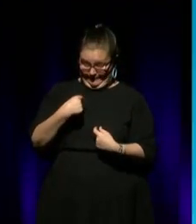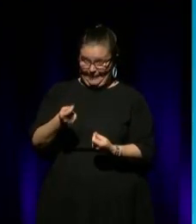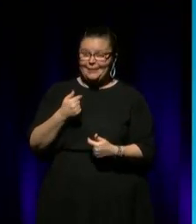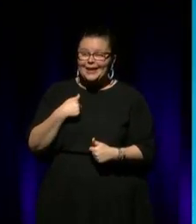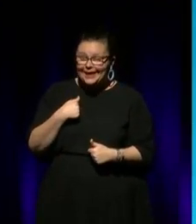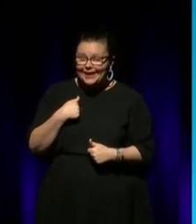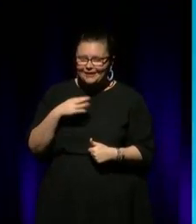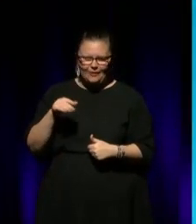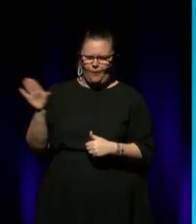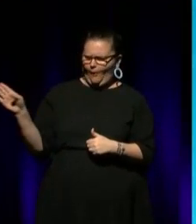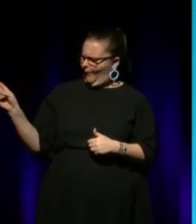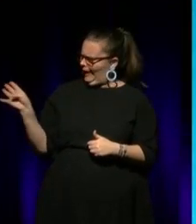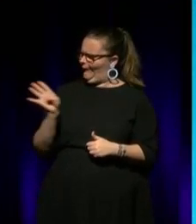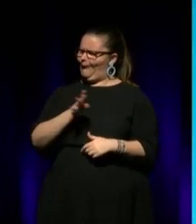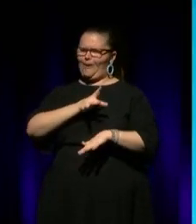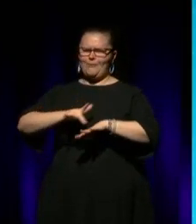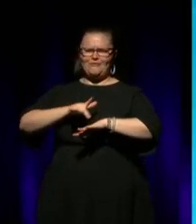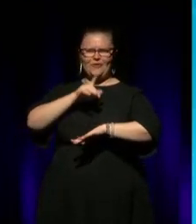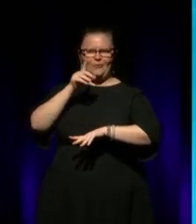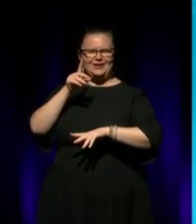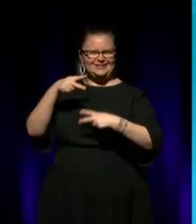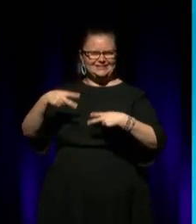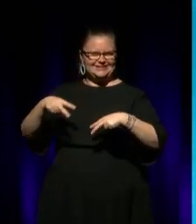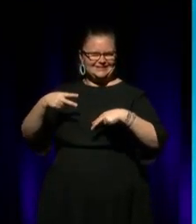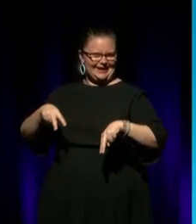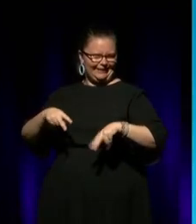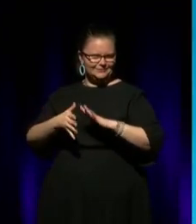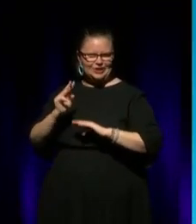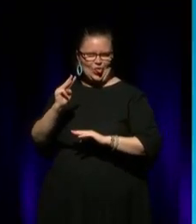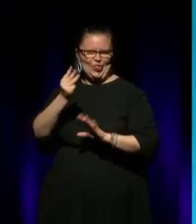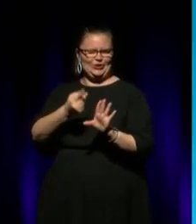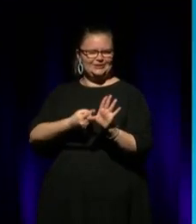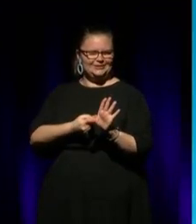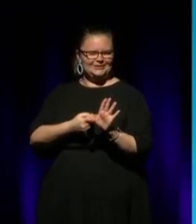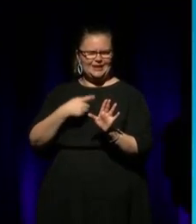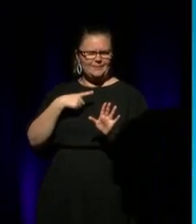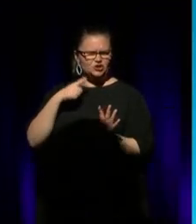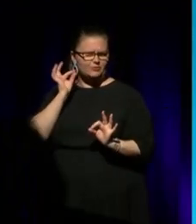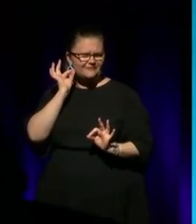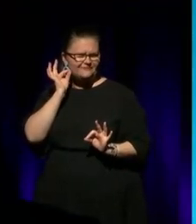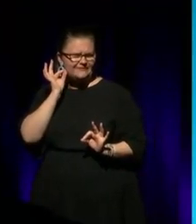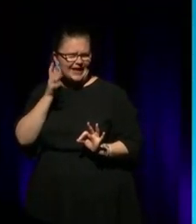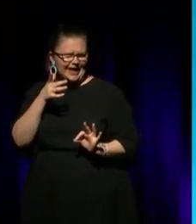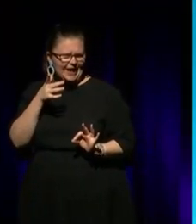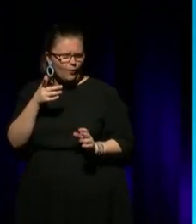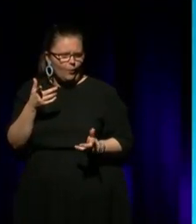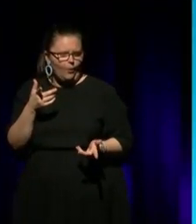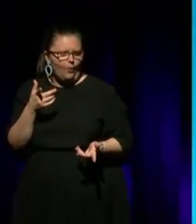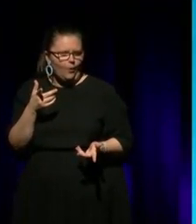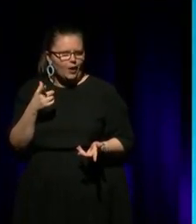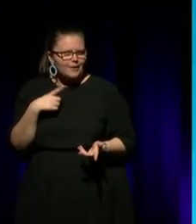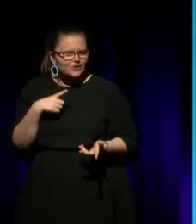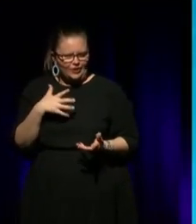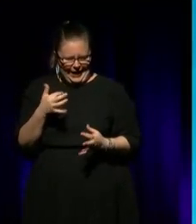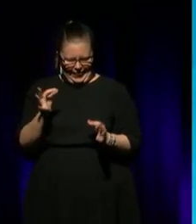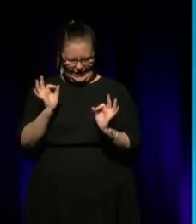out of all those dancers performing in their third year because I was fair or was it because I had